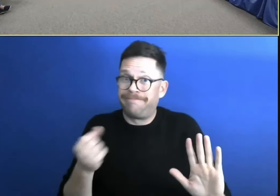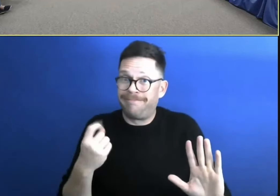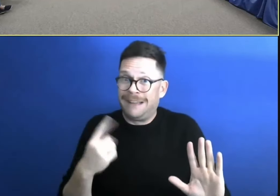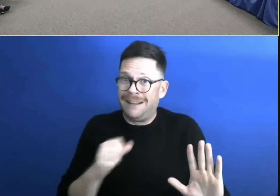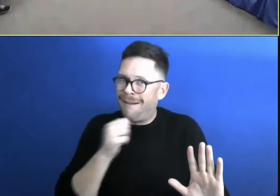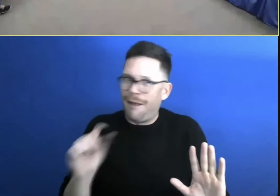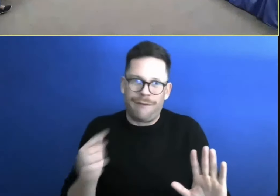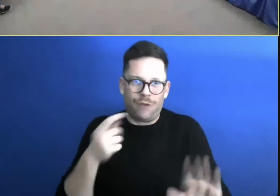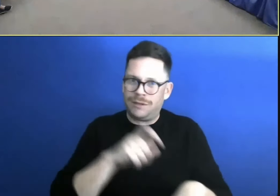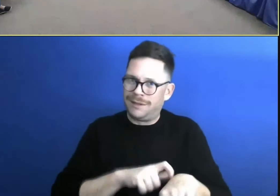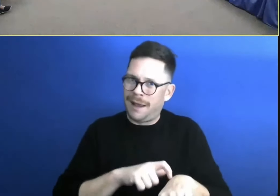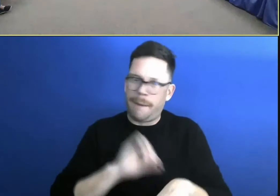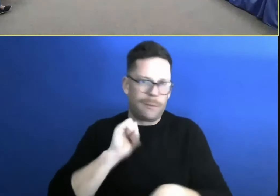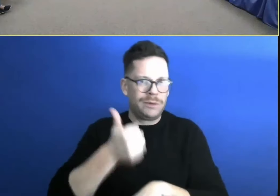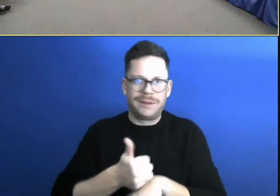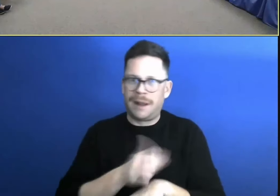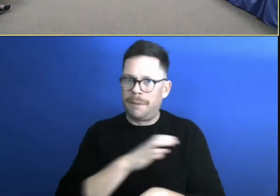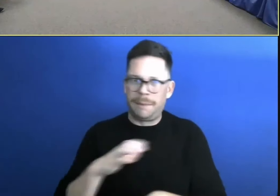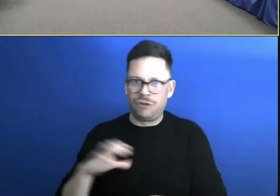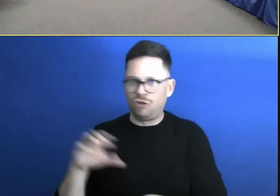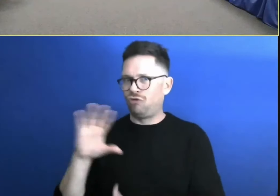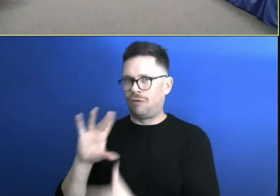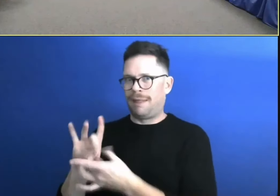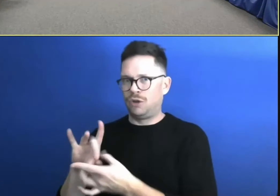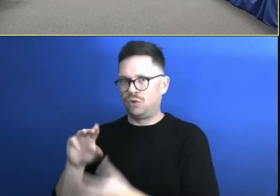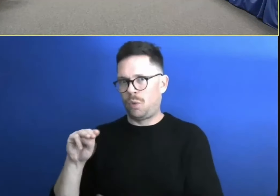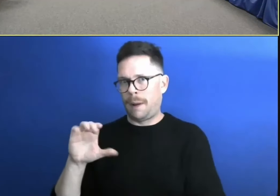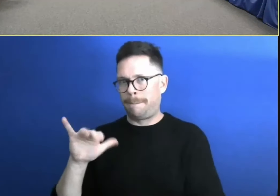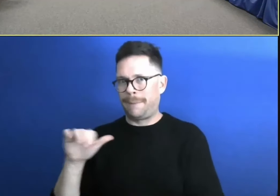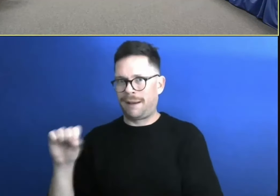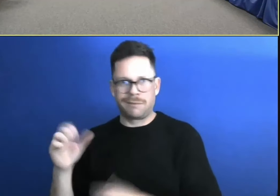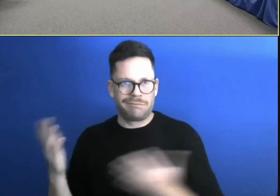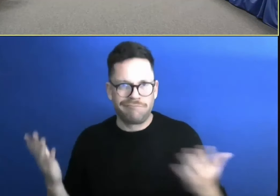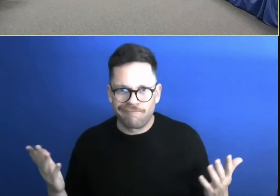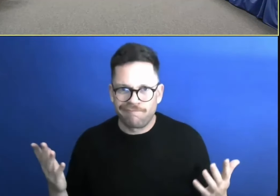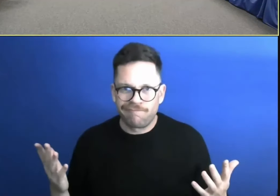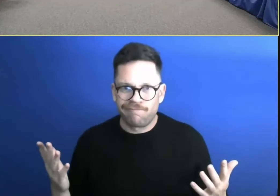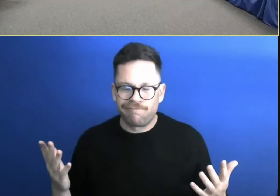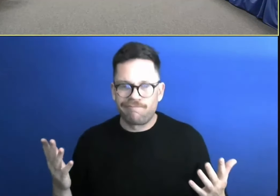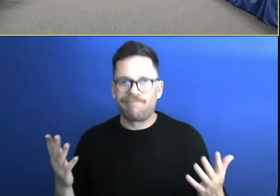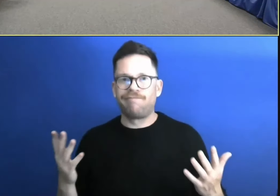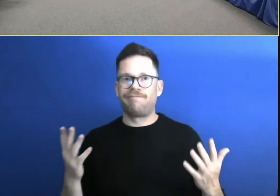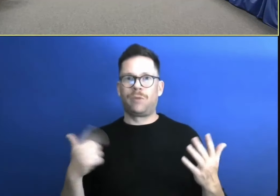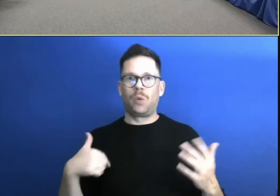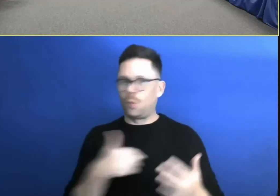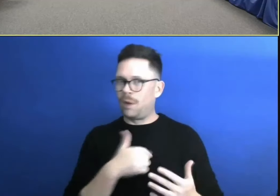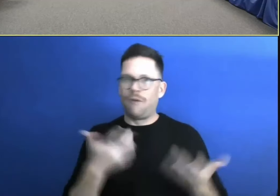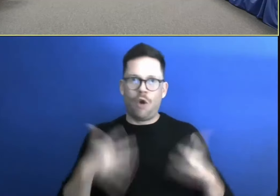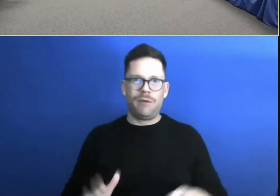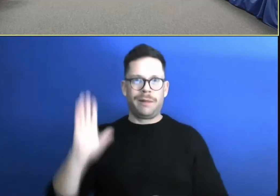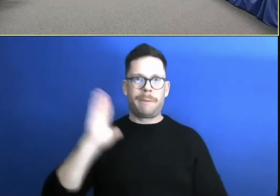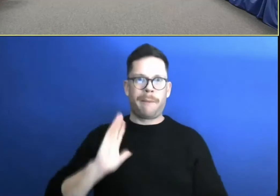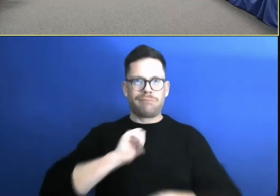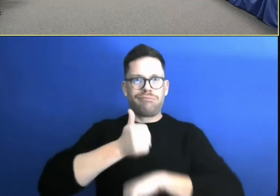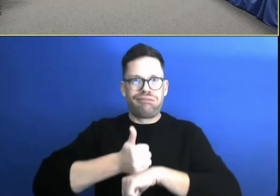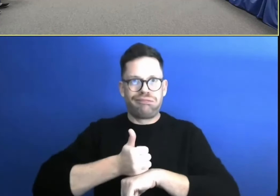commission on MCAS, right? We've commissioned ourselves and, um, nothing happens. It's, I